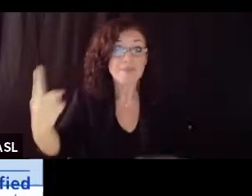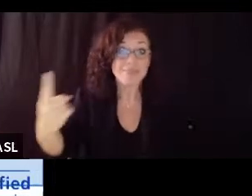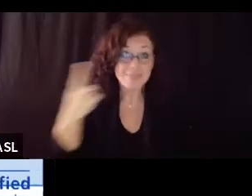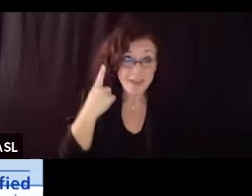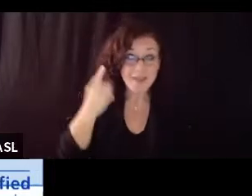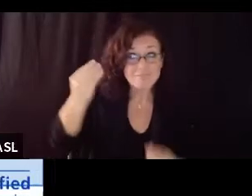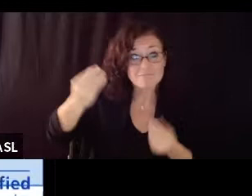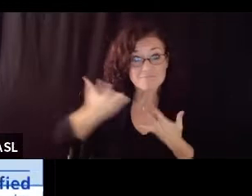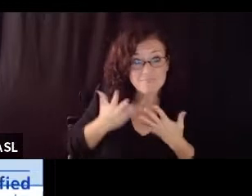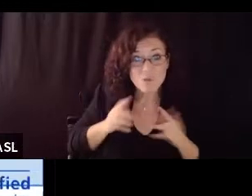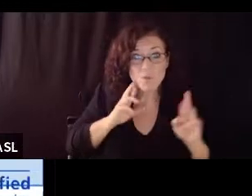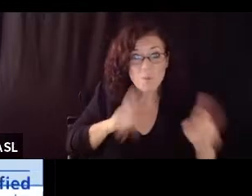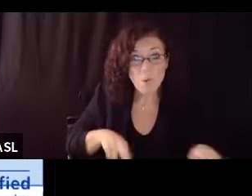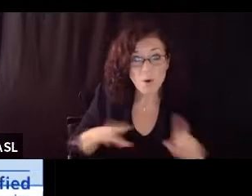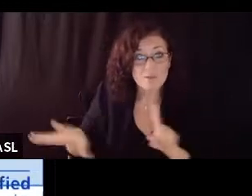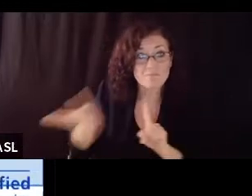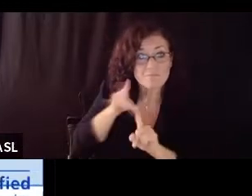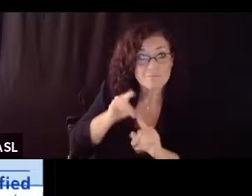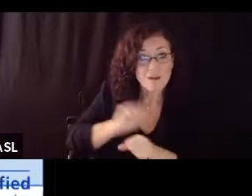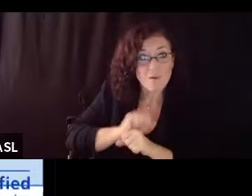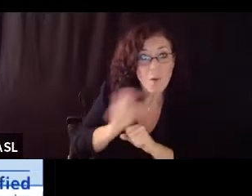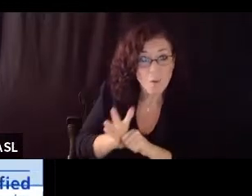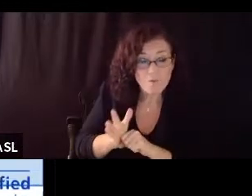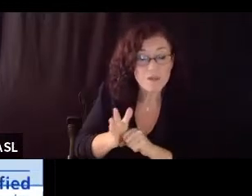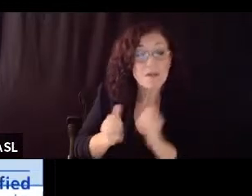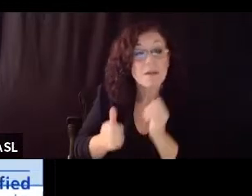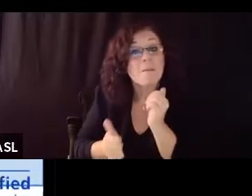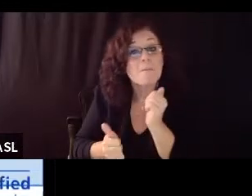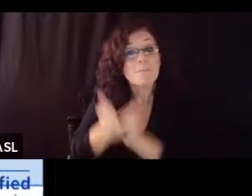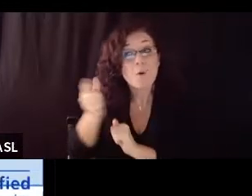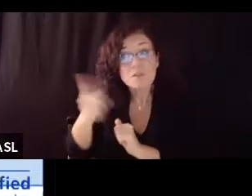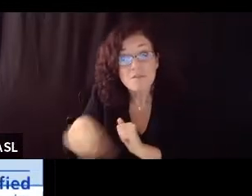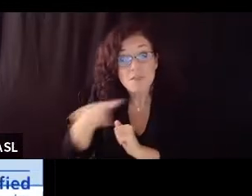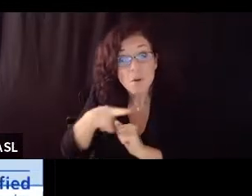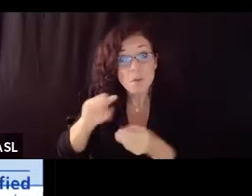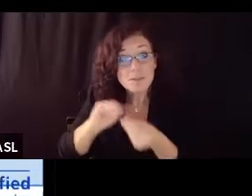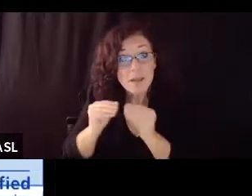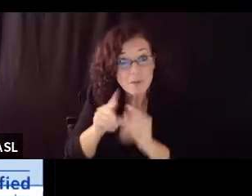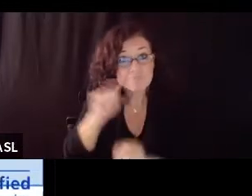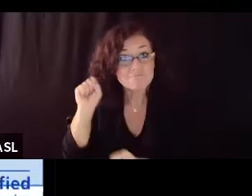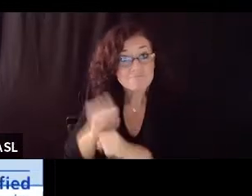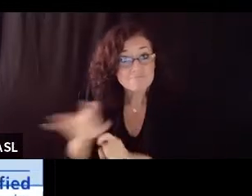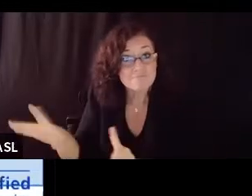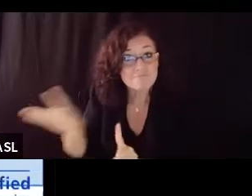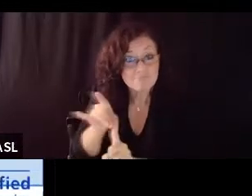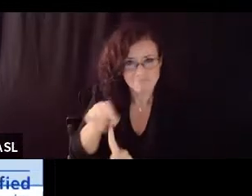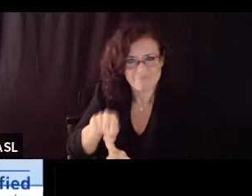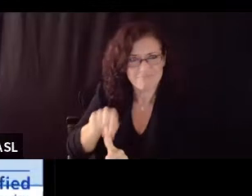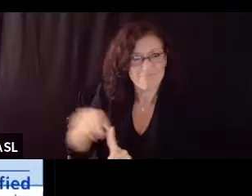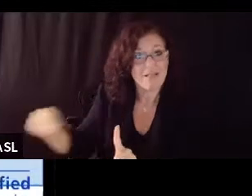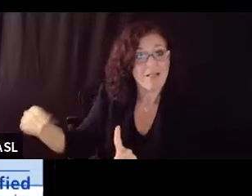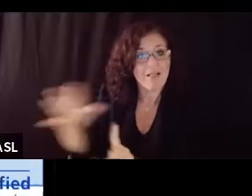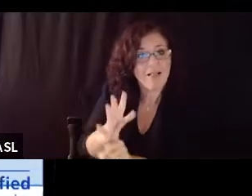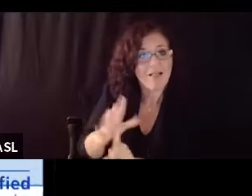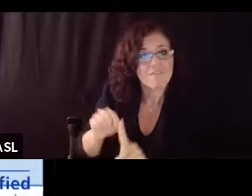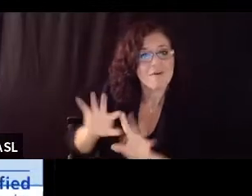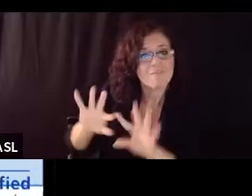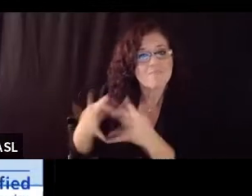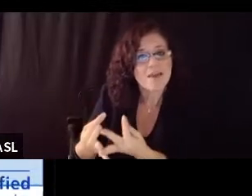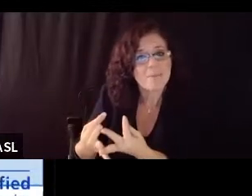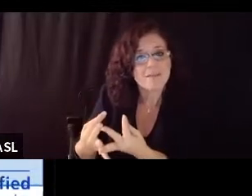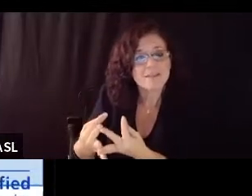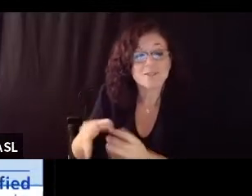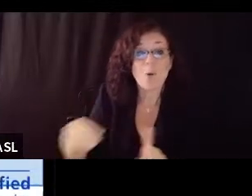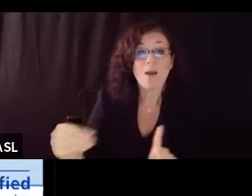most of those transmissions a huge percentage are from family members and from activities